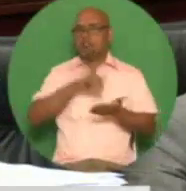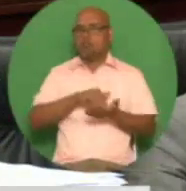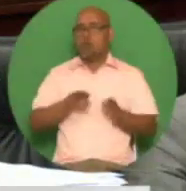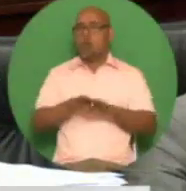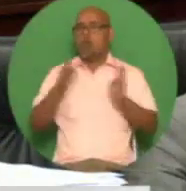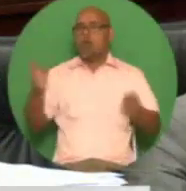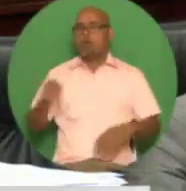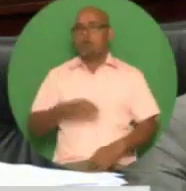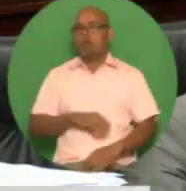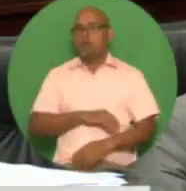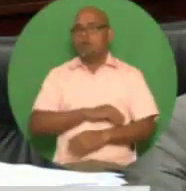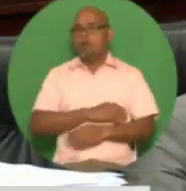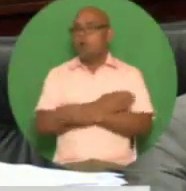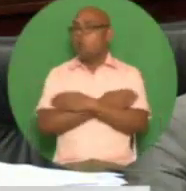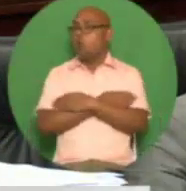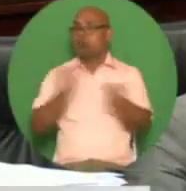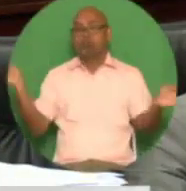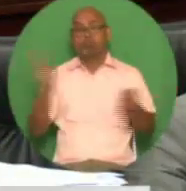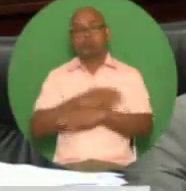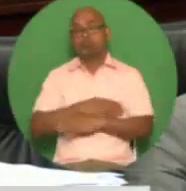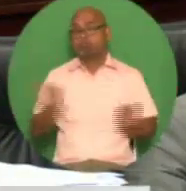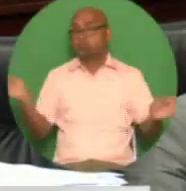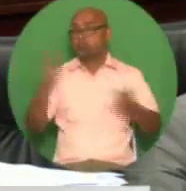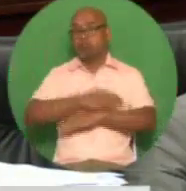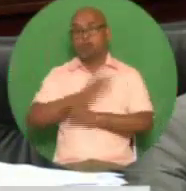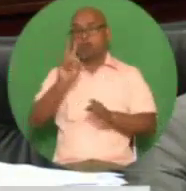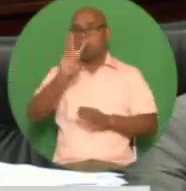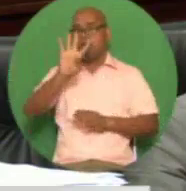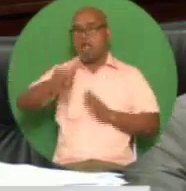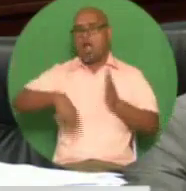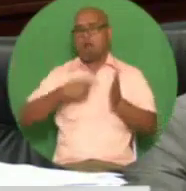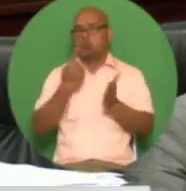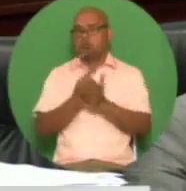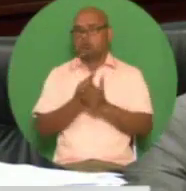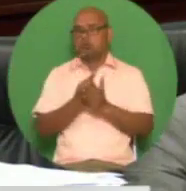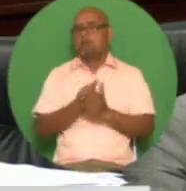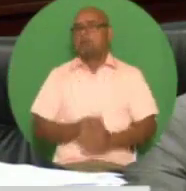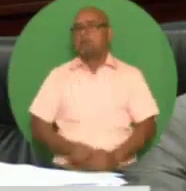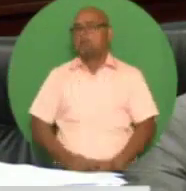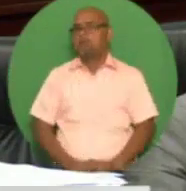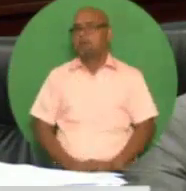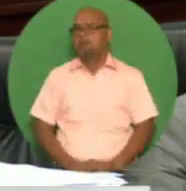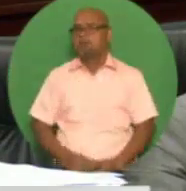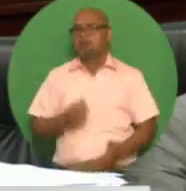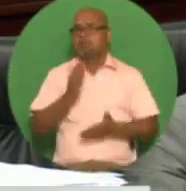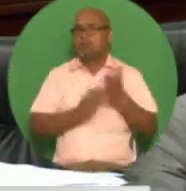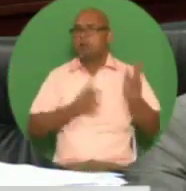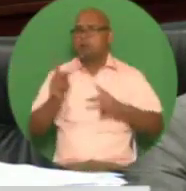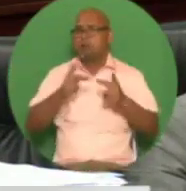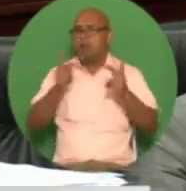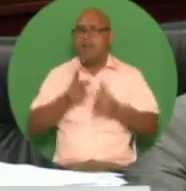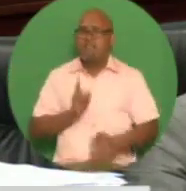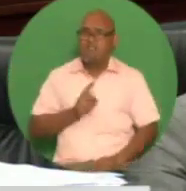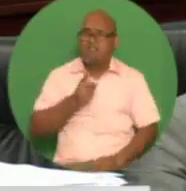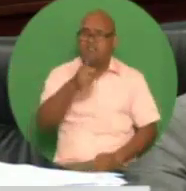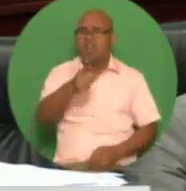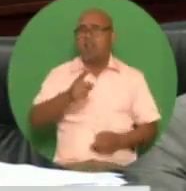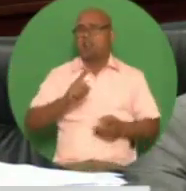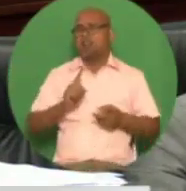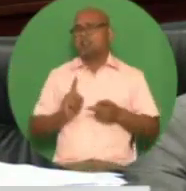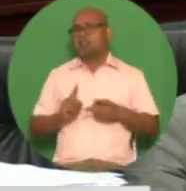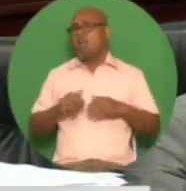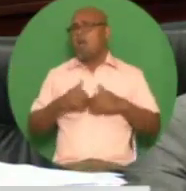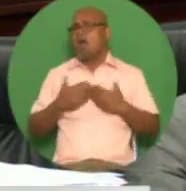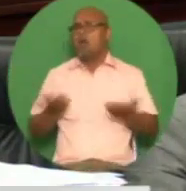acknowledge the significant health challenges which are faced daily by remote communities the government is proposing to have those health centers